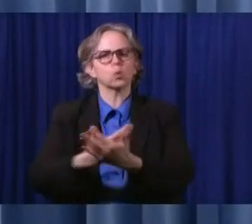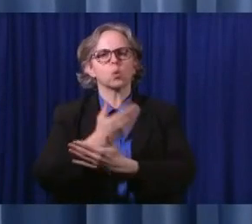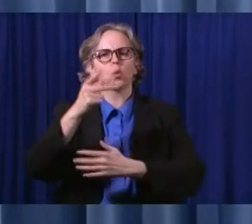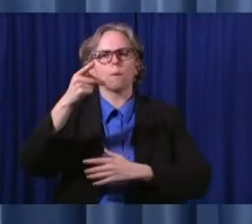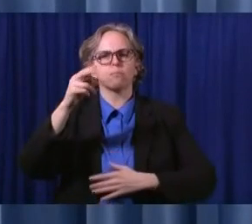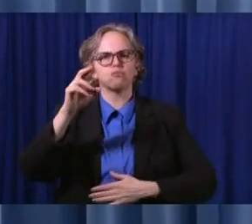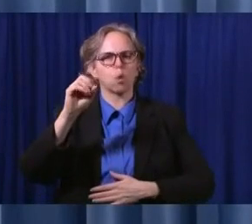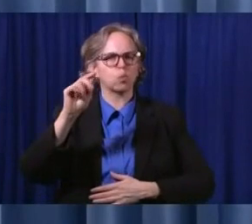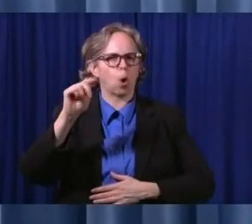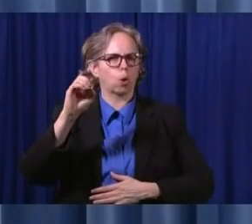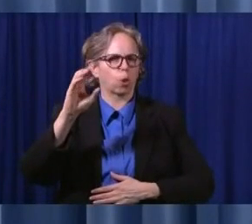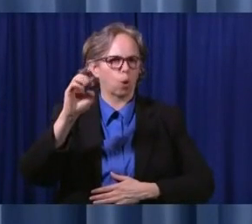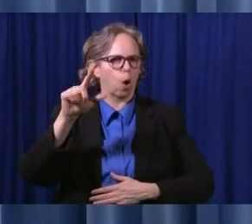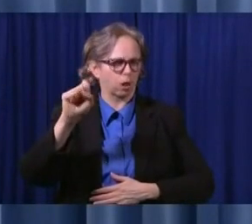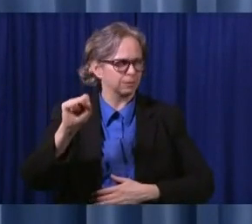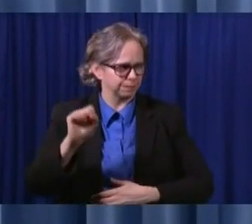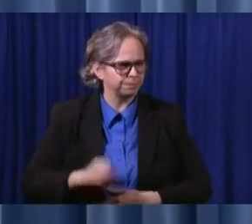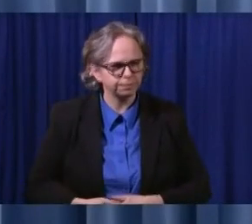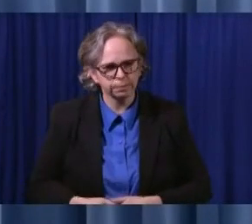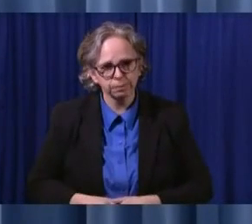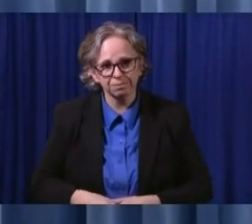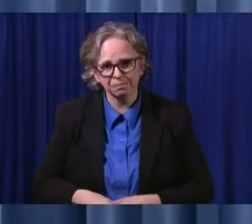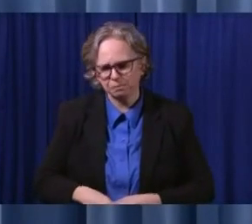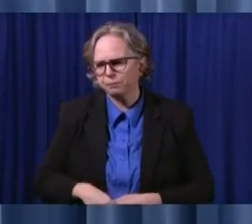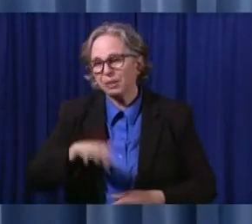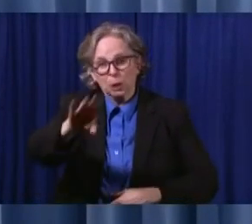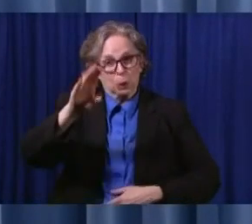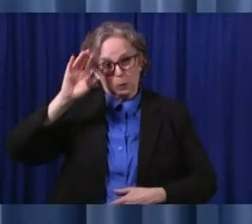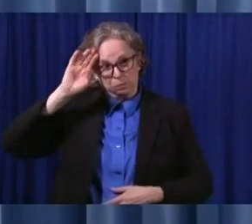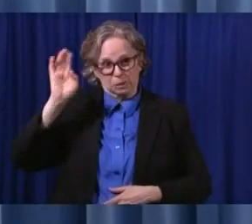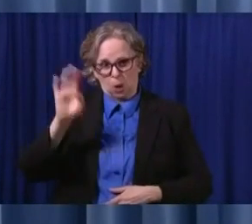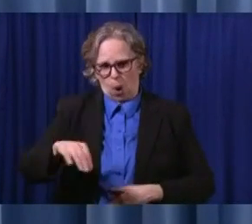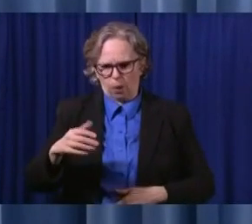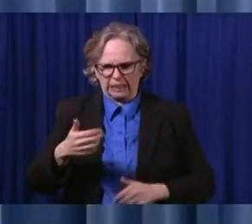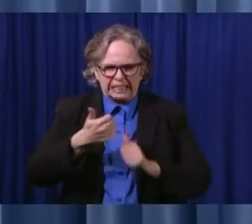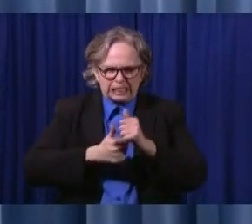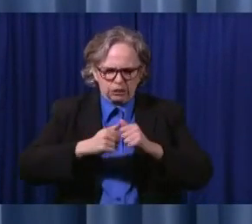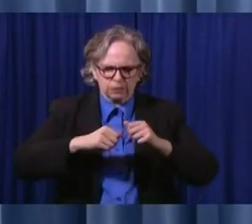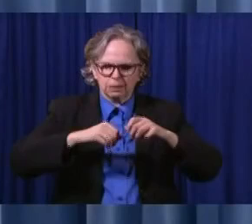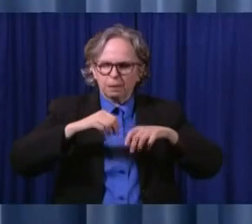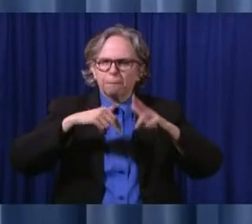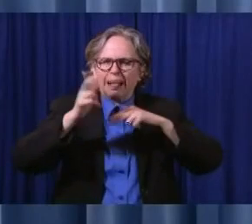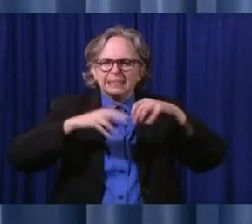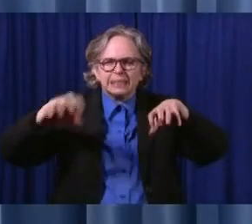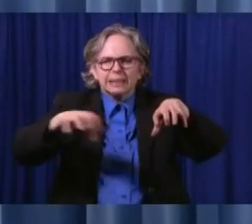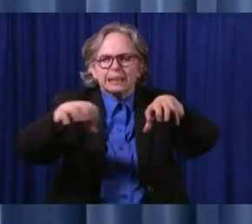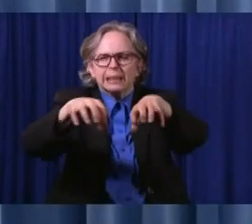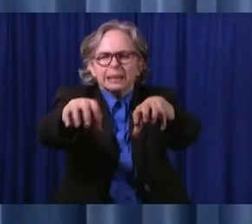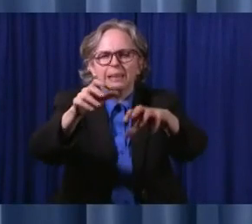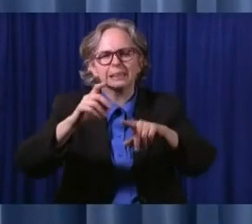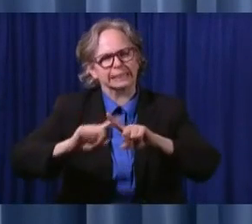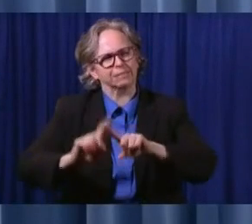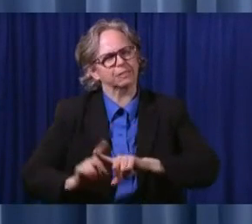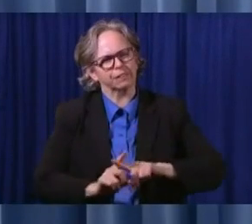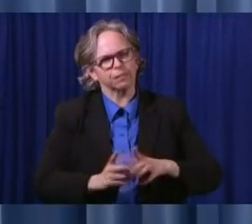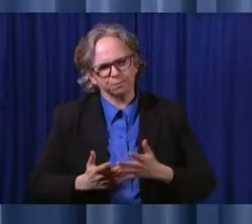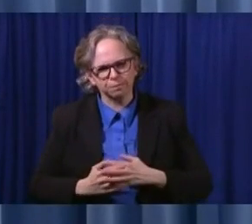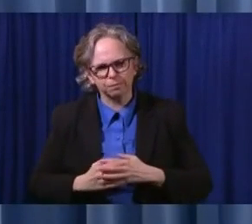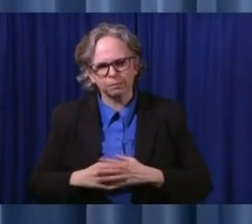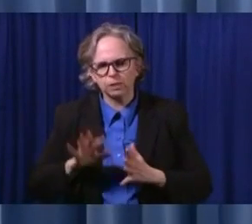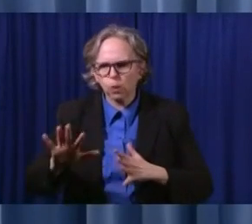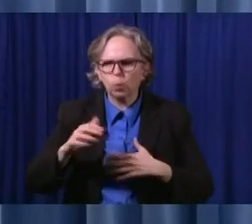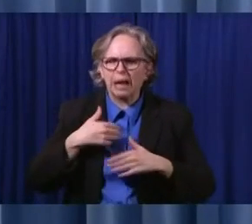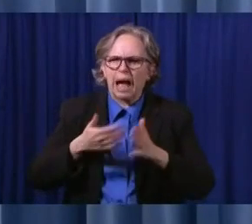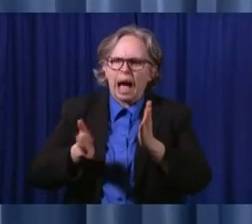with the reopening guidelines. However, there's a minimum that all facilities must do. We're asking facilities to develop a policy that includes